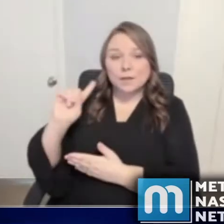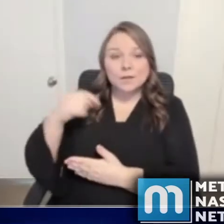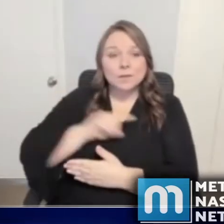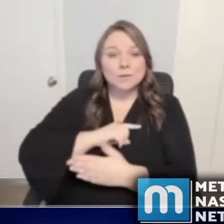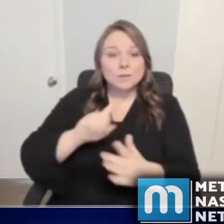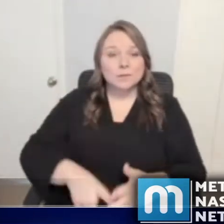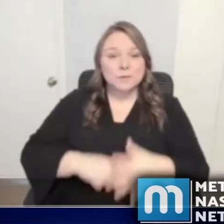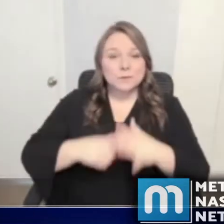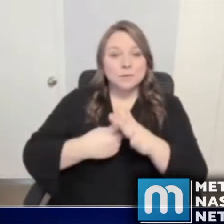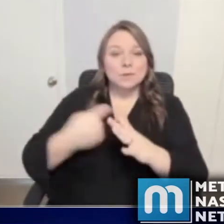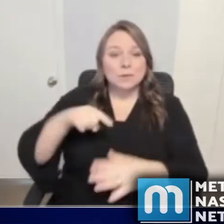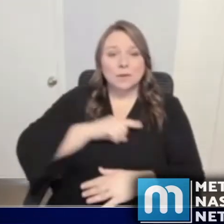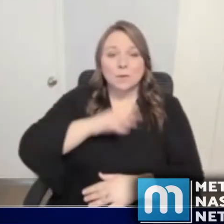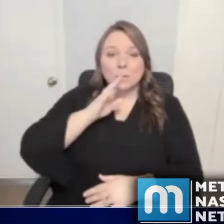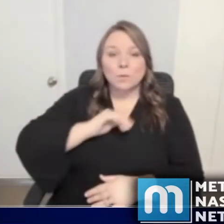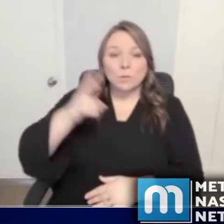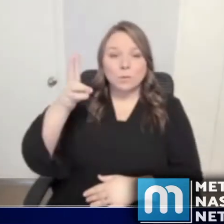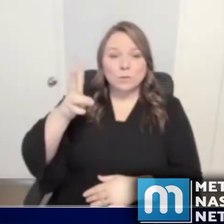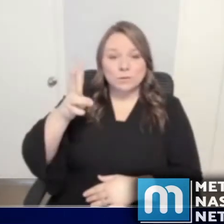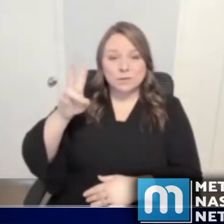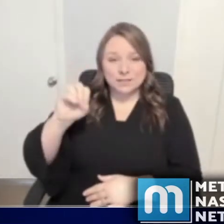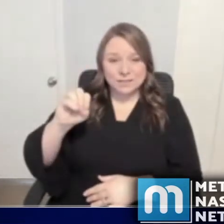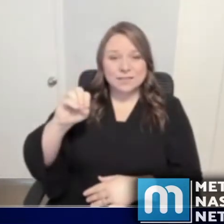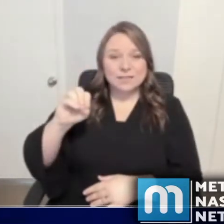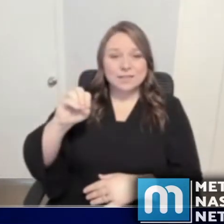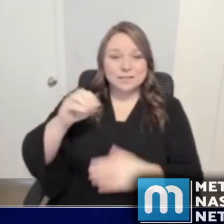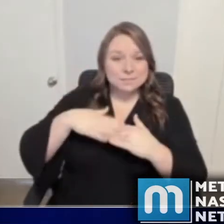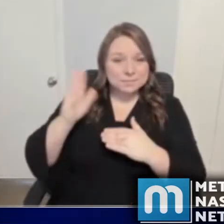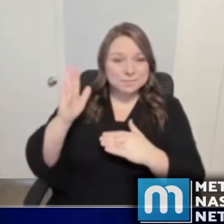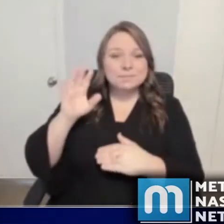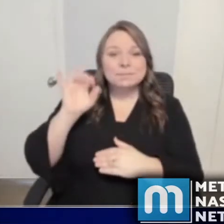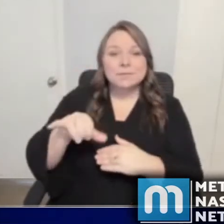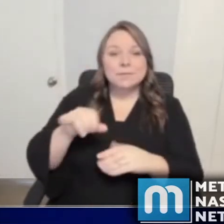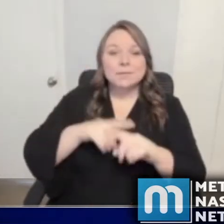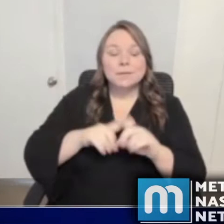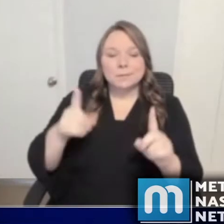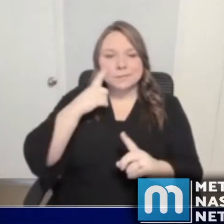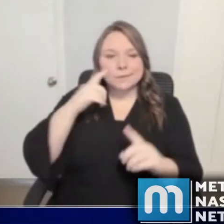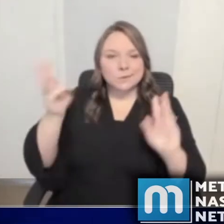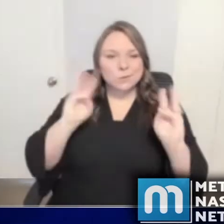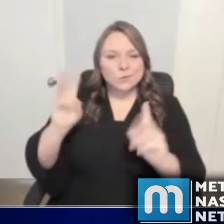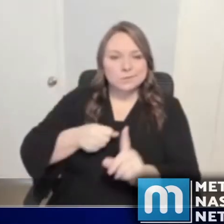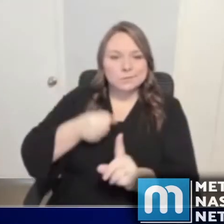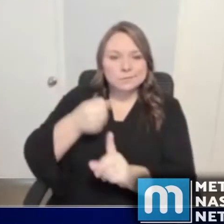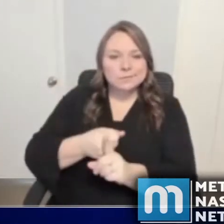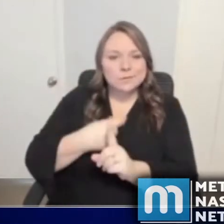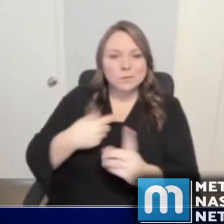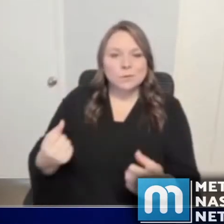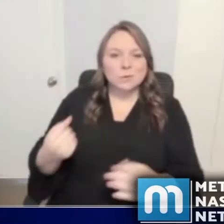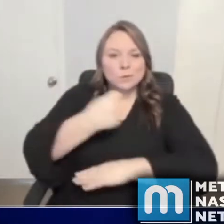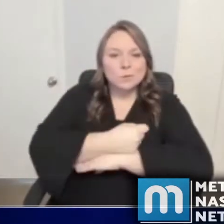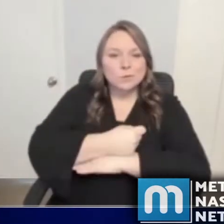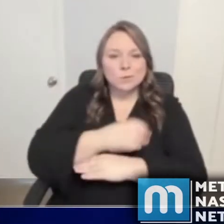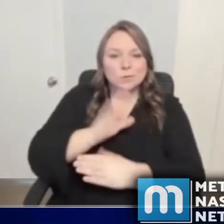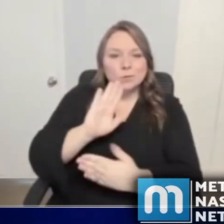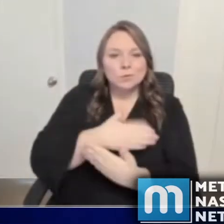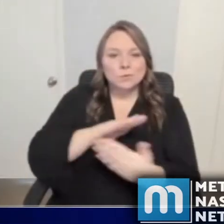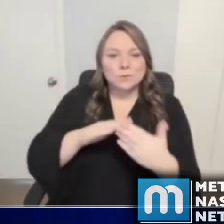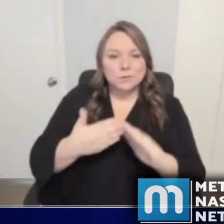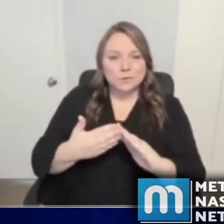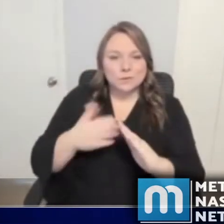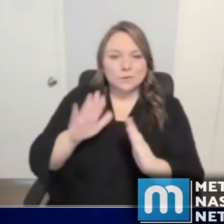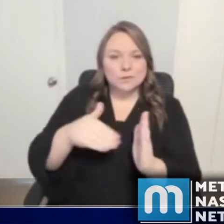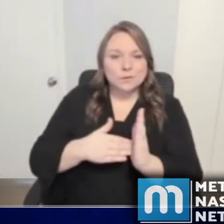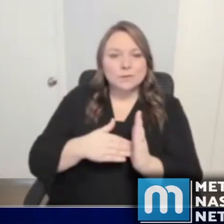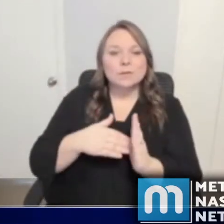70 and older phase of the vaccine rollout plan. However, due to the winter storms, we closed the Music City Center to keep everyone